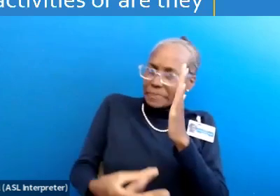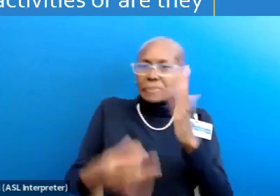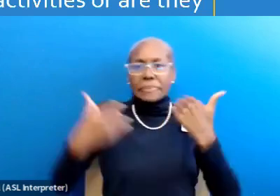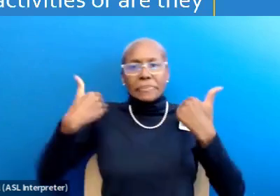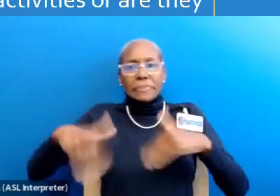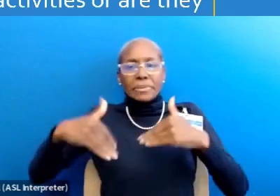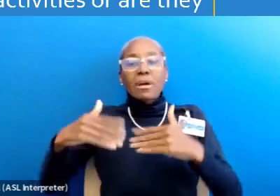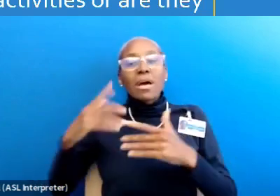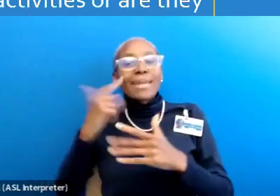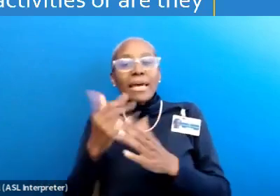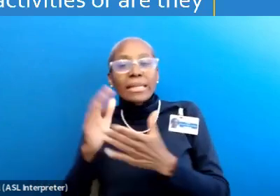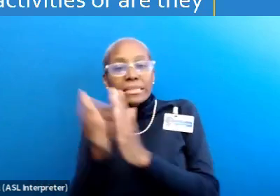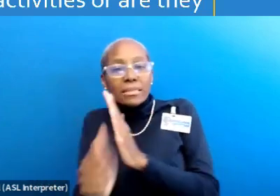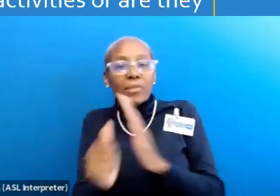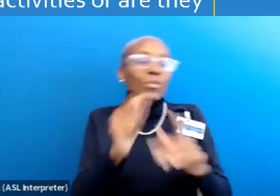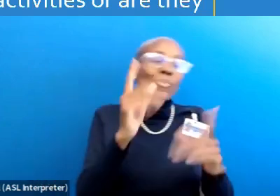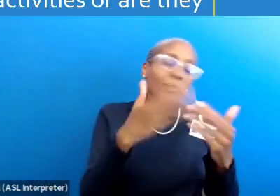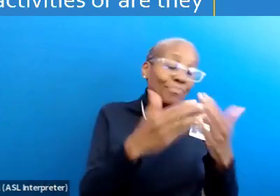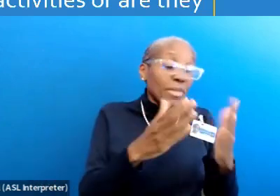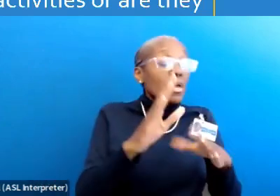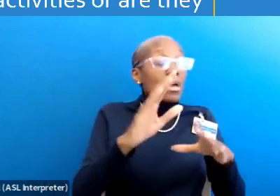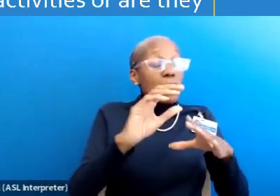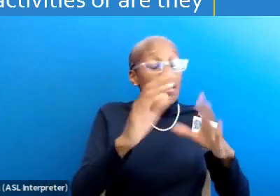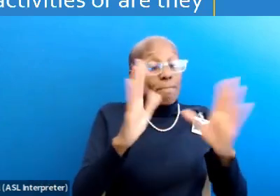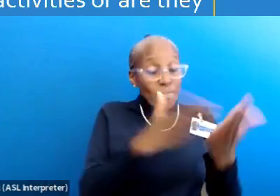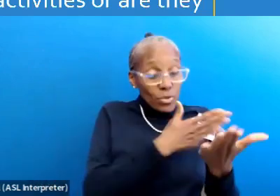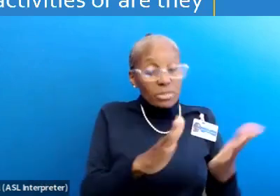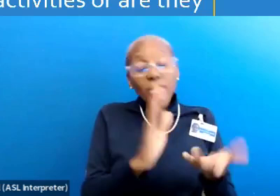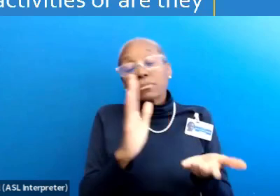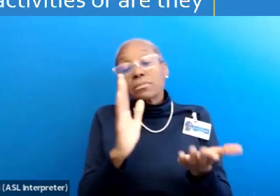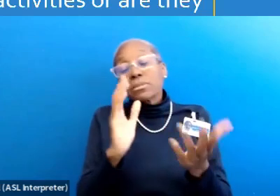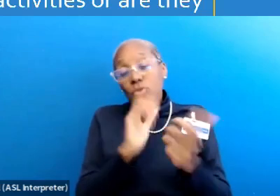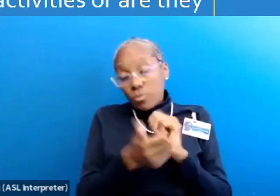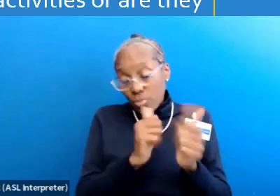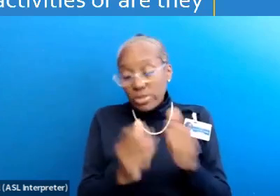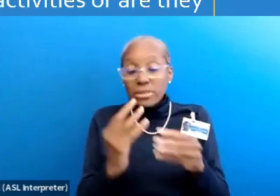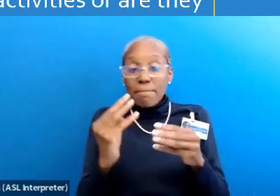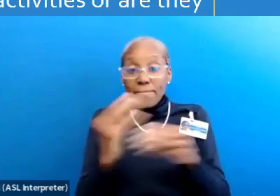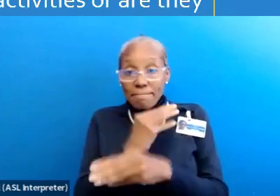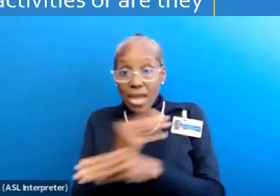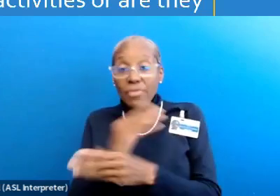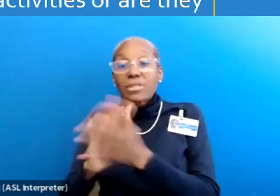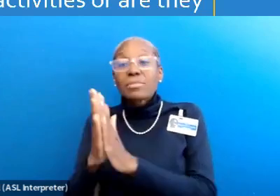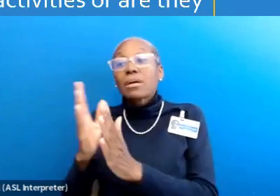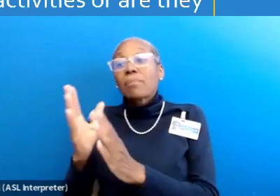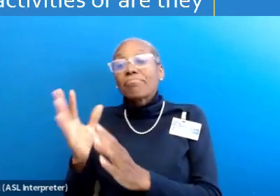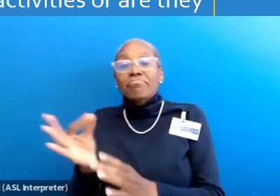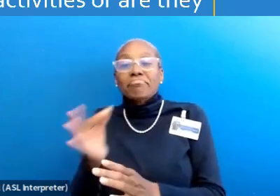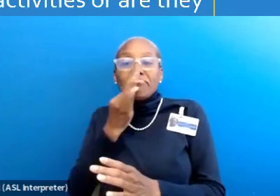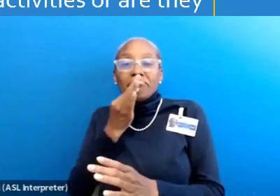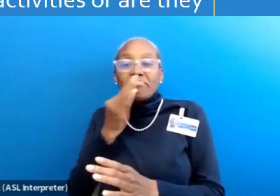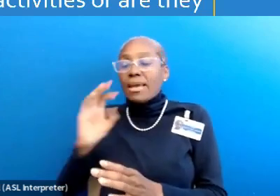in fields as diverse as music, sports, surgery, and mathematics have shown that attainment of an expert level or